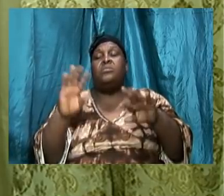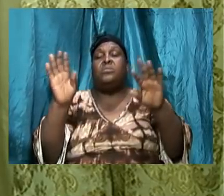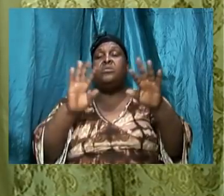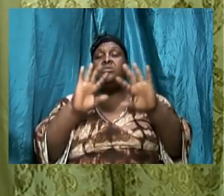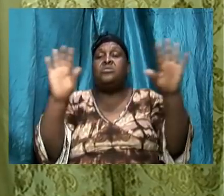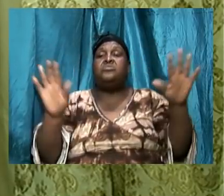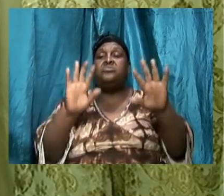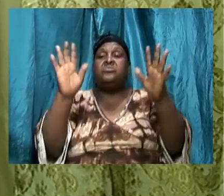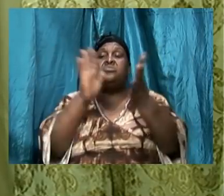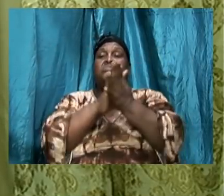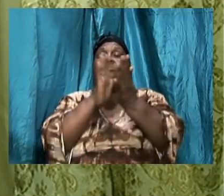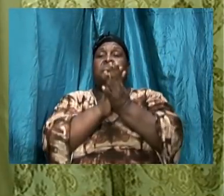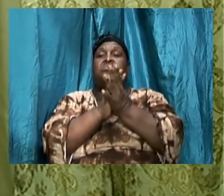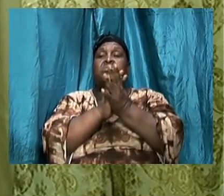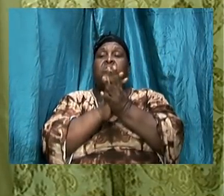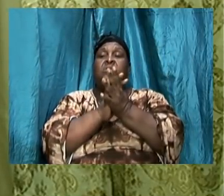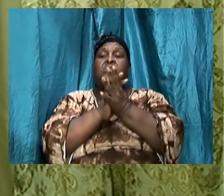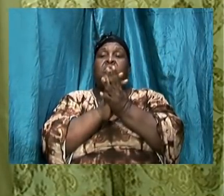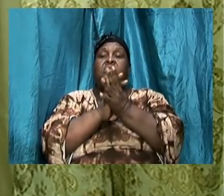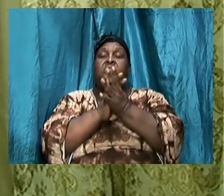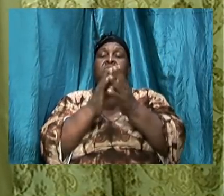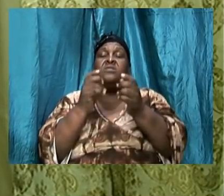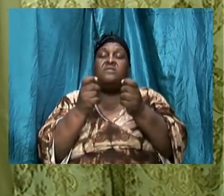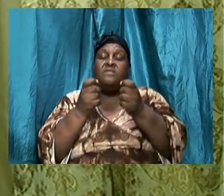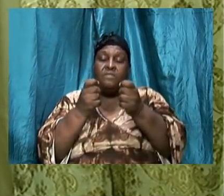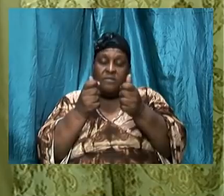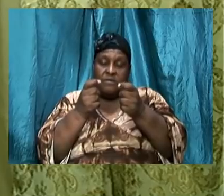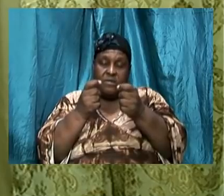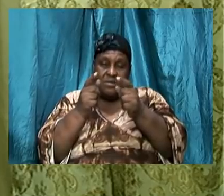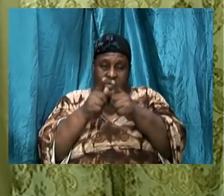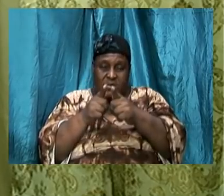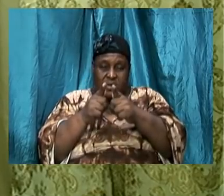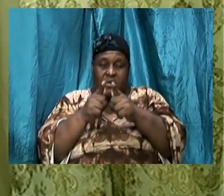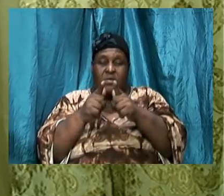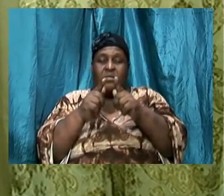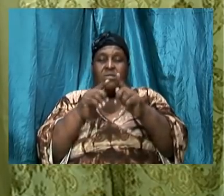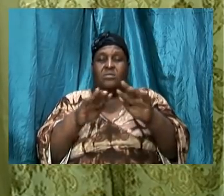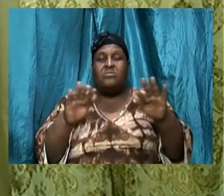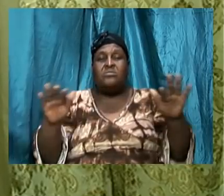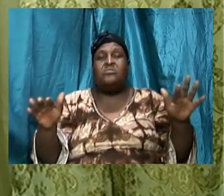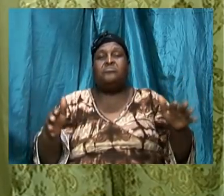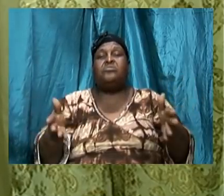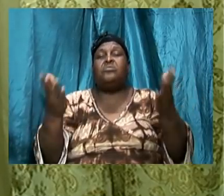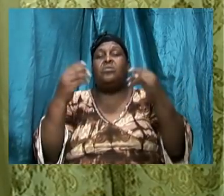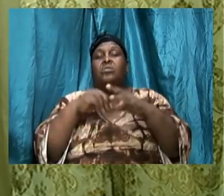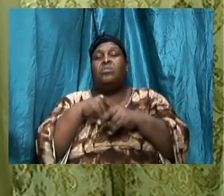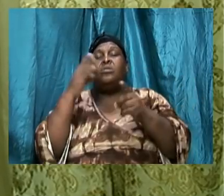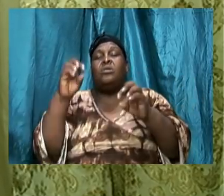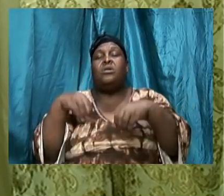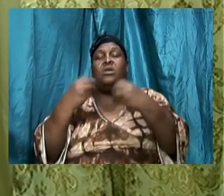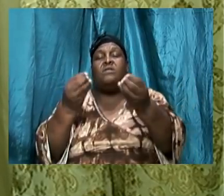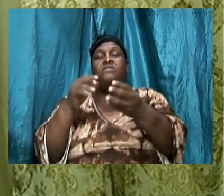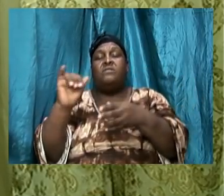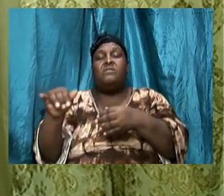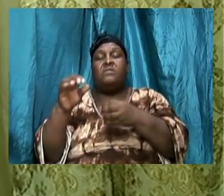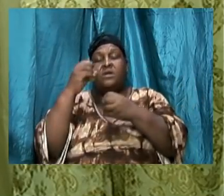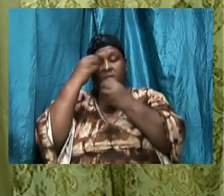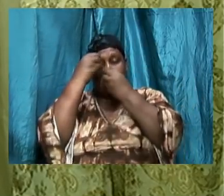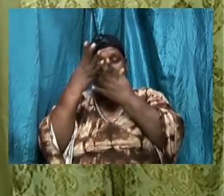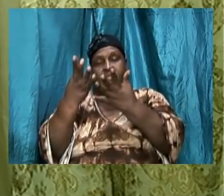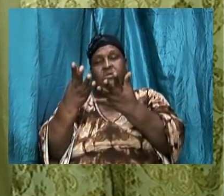in terms of a few of the students coming out so we will give you that information and